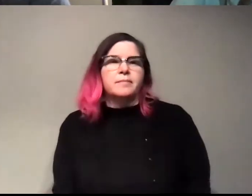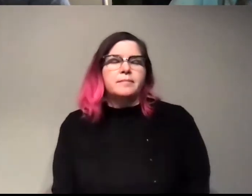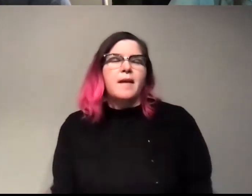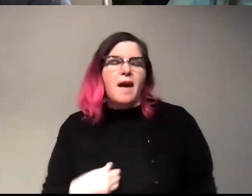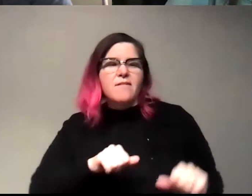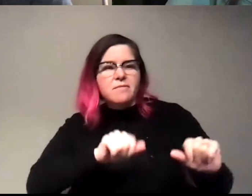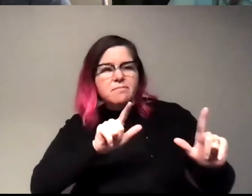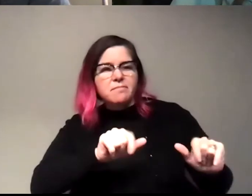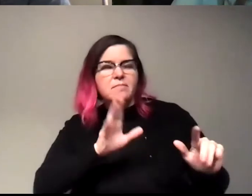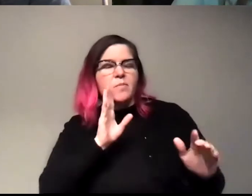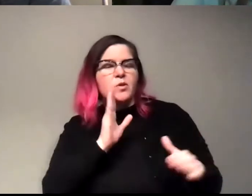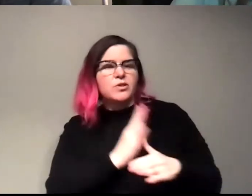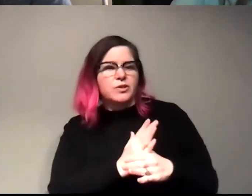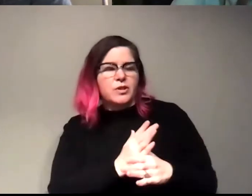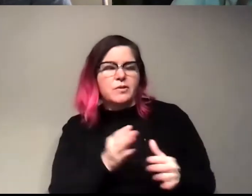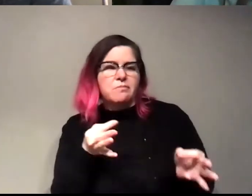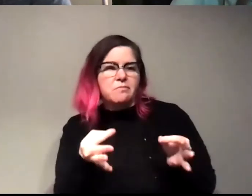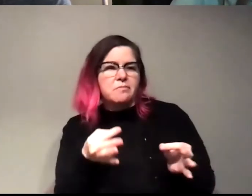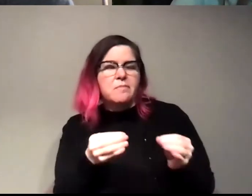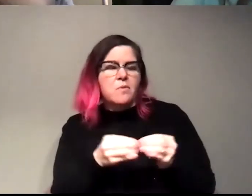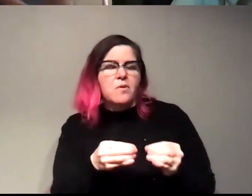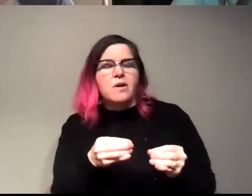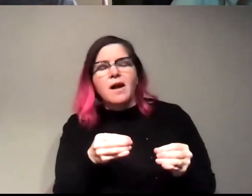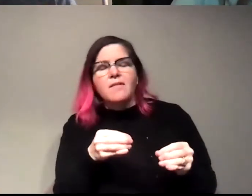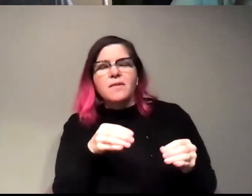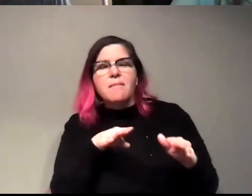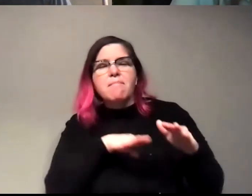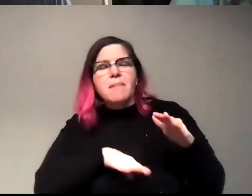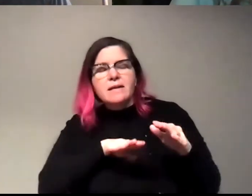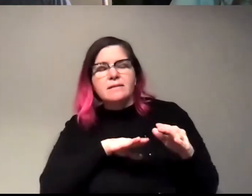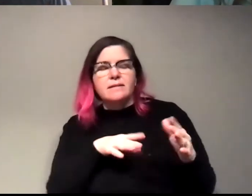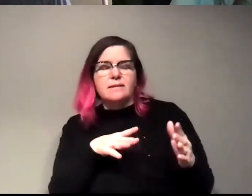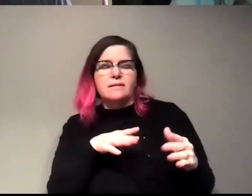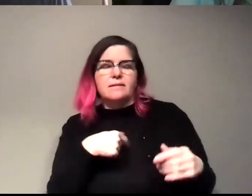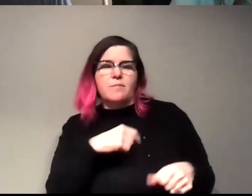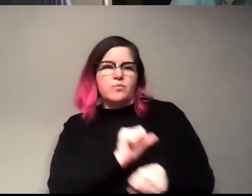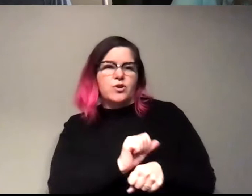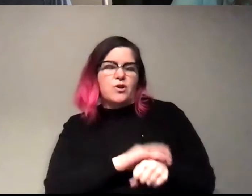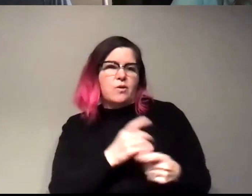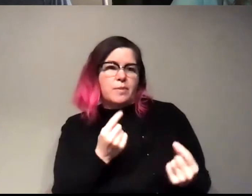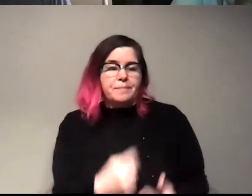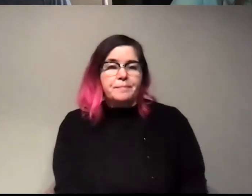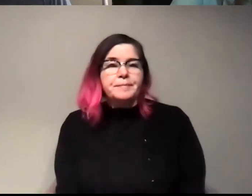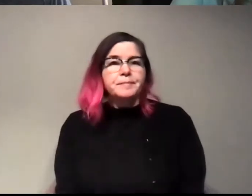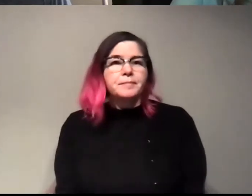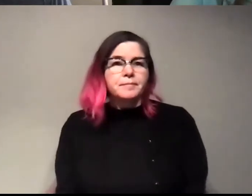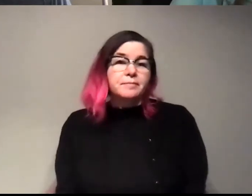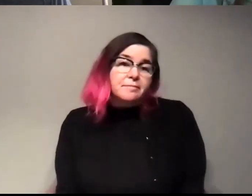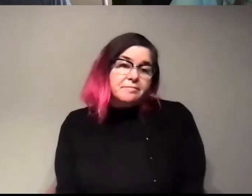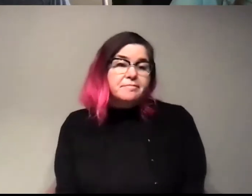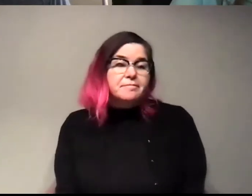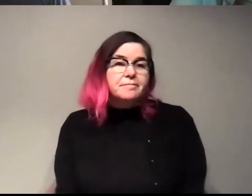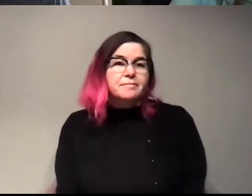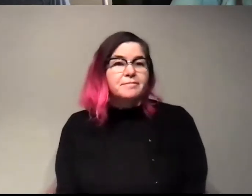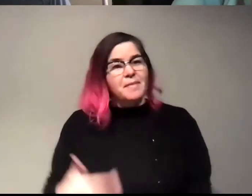or two, or a couple slides to just kind of like give you an overview, like the specific stuff I'm working on. But yeah, that's, that's me.